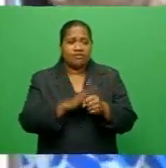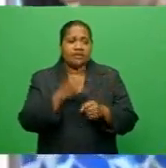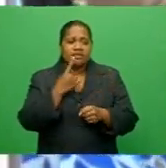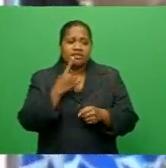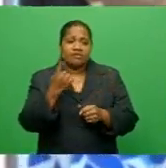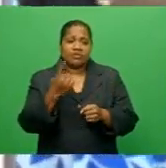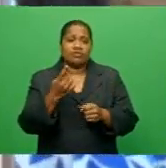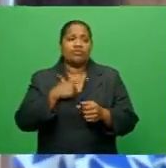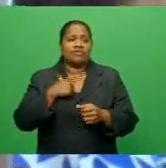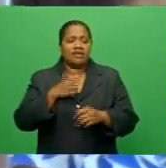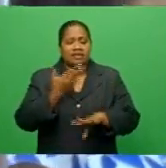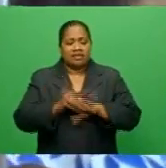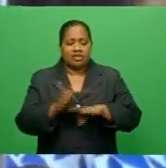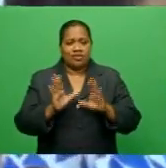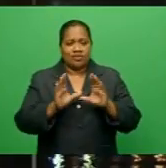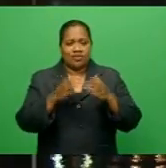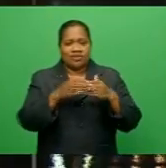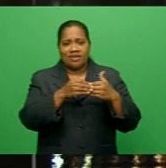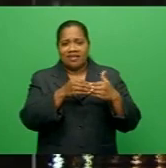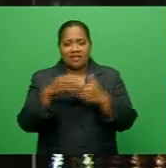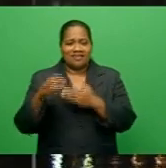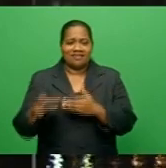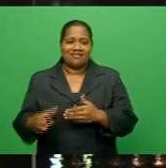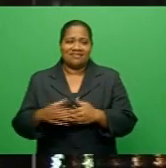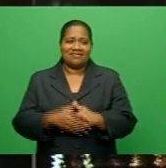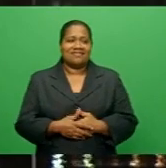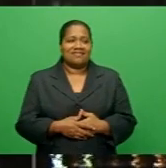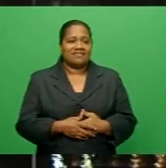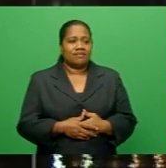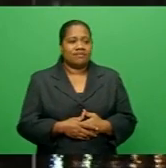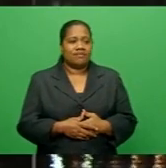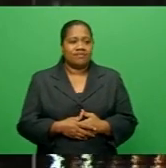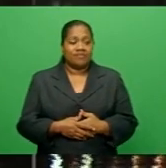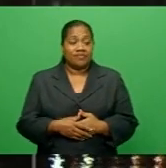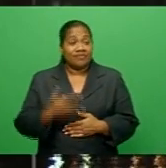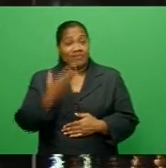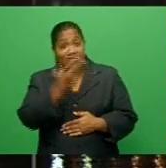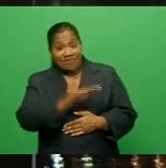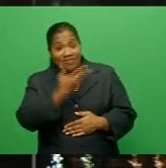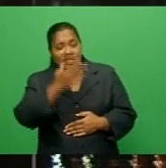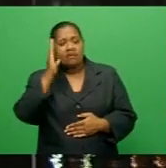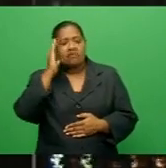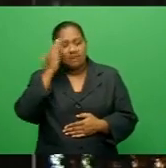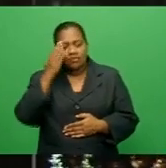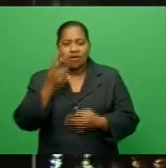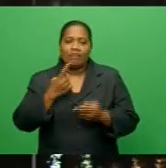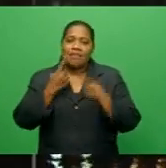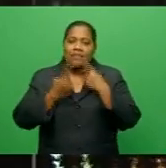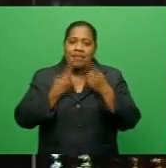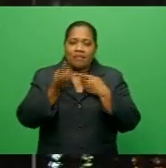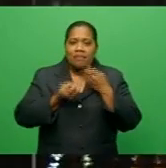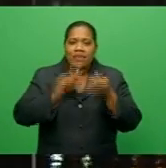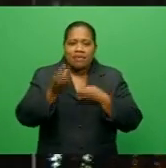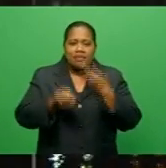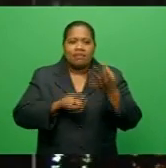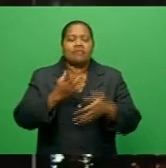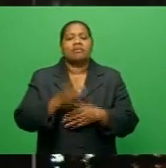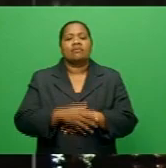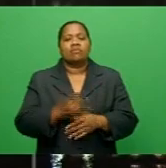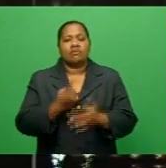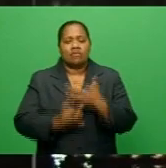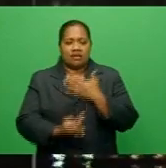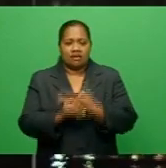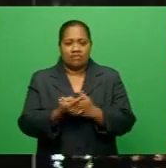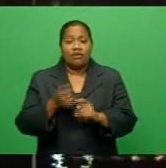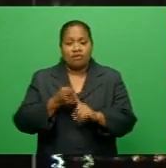Sawangaradovu, FBC News. Former computer science teacher and Facebook commentator Kishore Kumar was remanded in custody